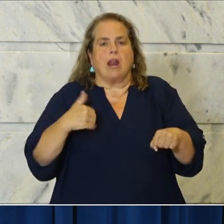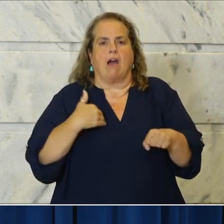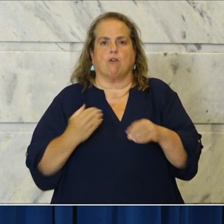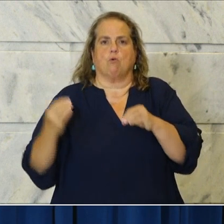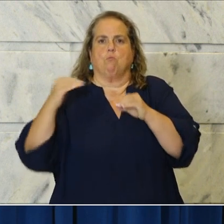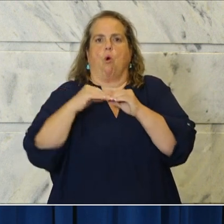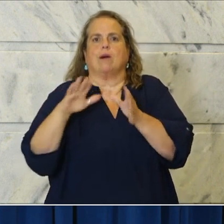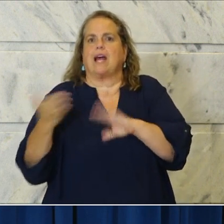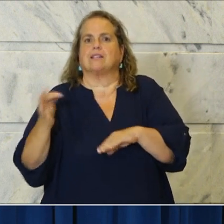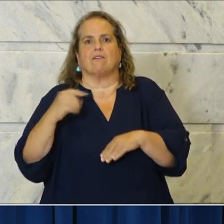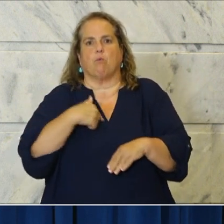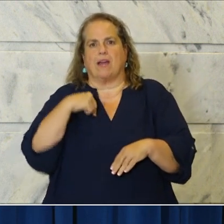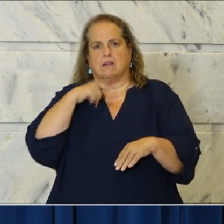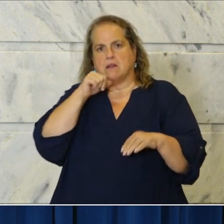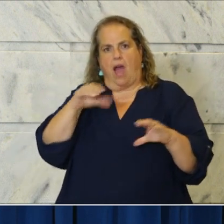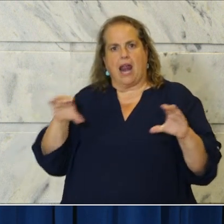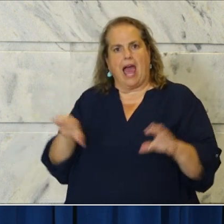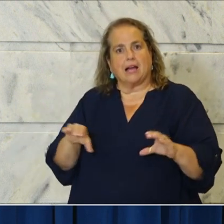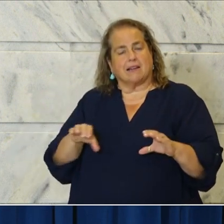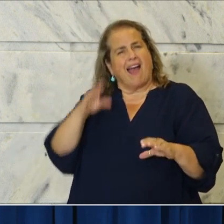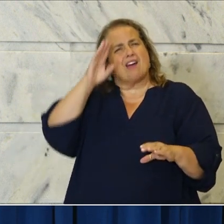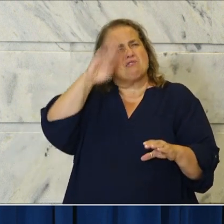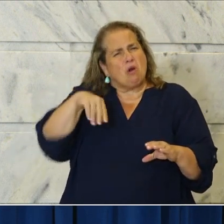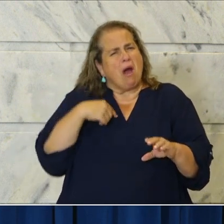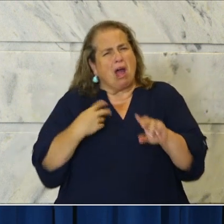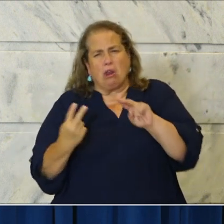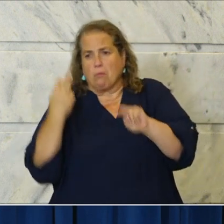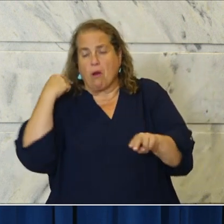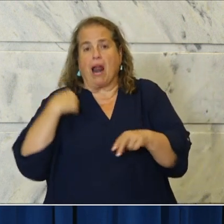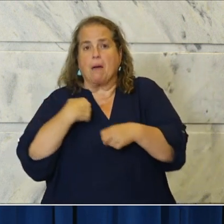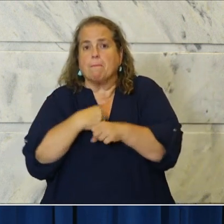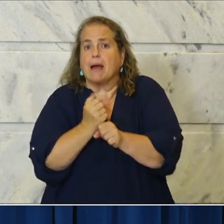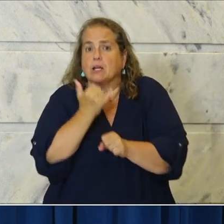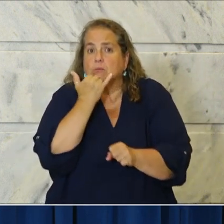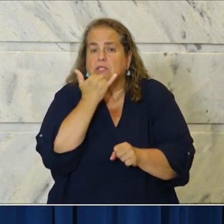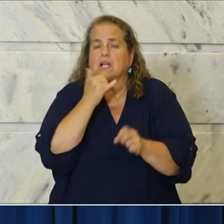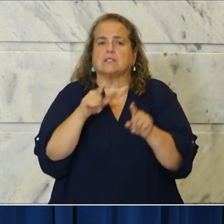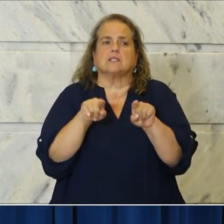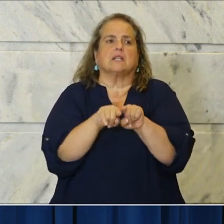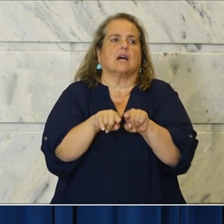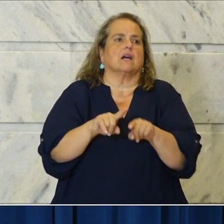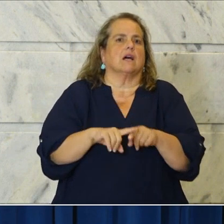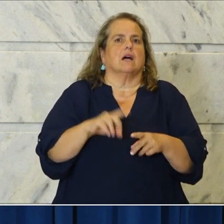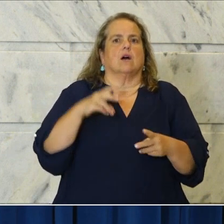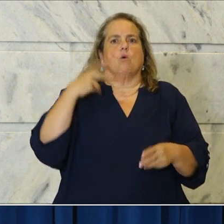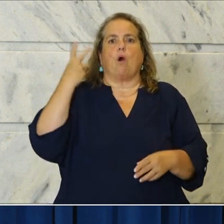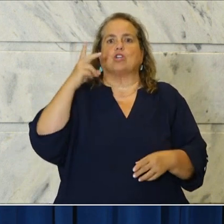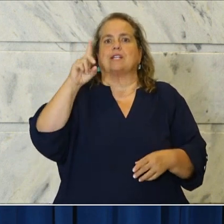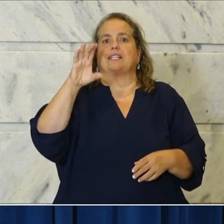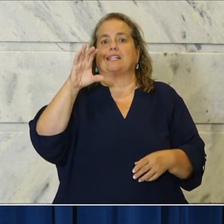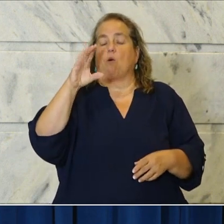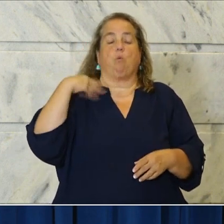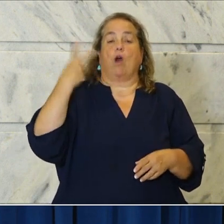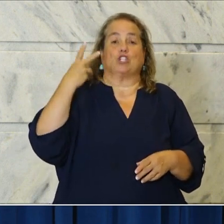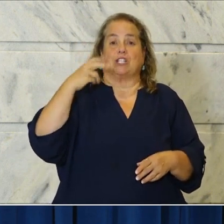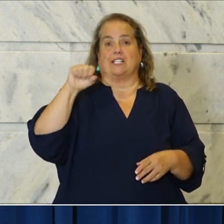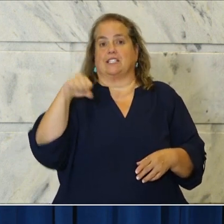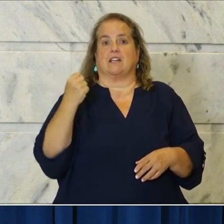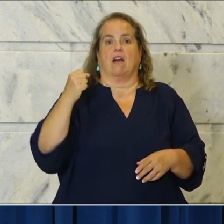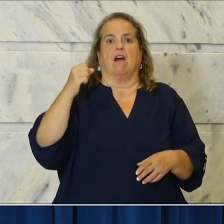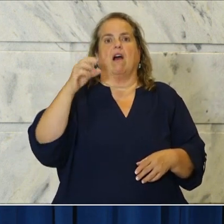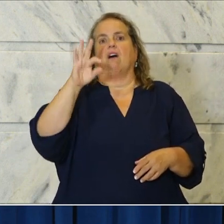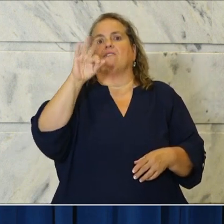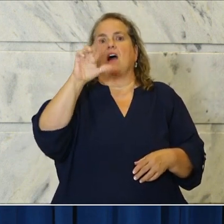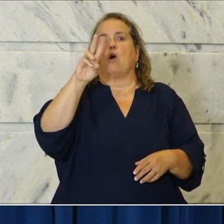I'm sure when I look back, I've made mistakes. I keep thinking of Washington's farewell address where in his second to last point he